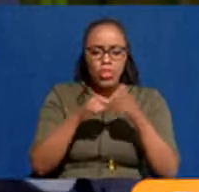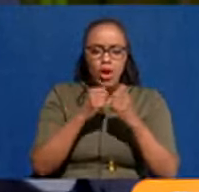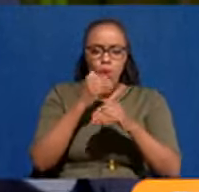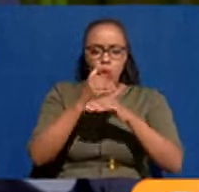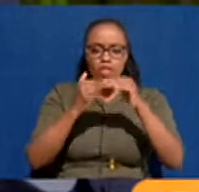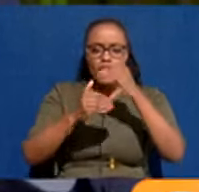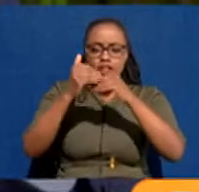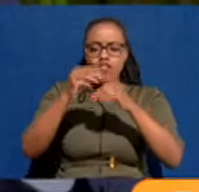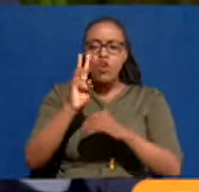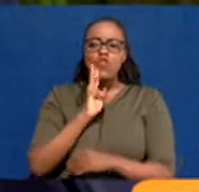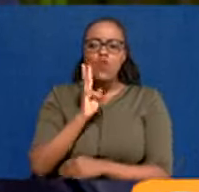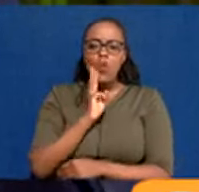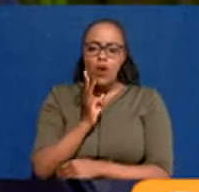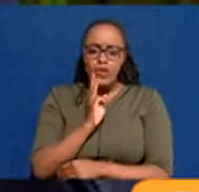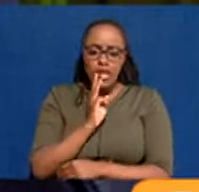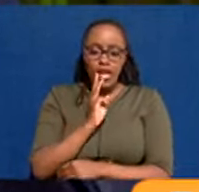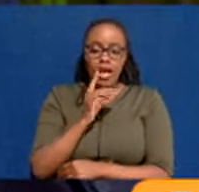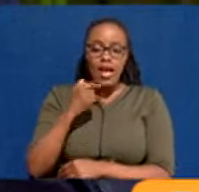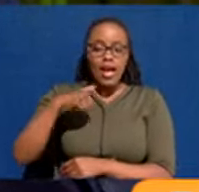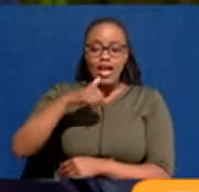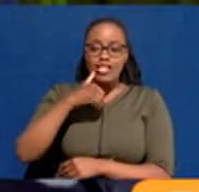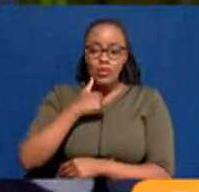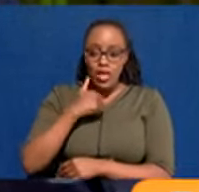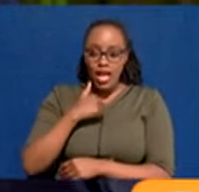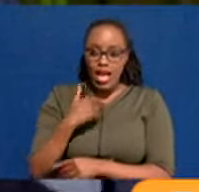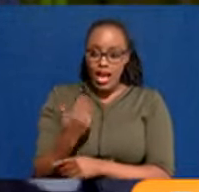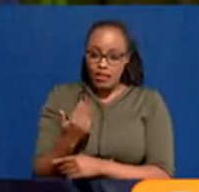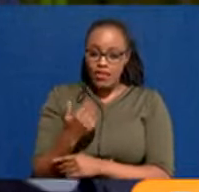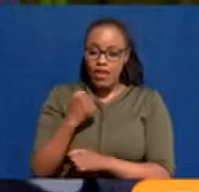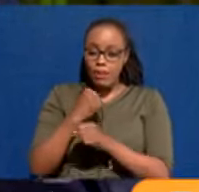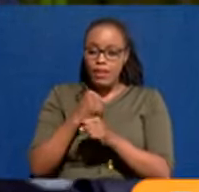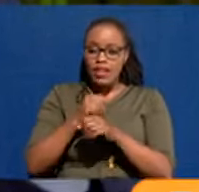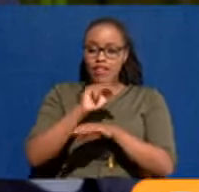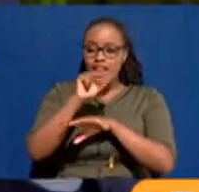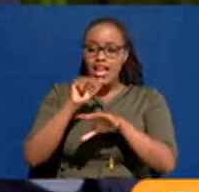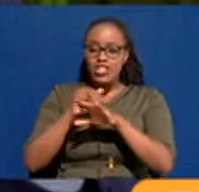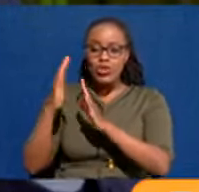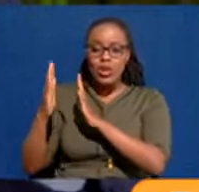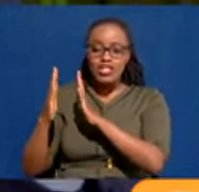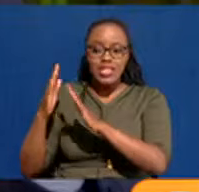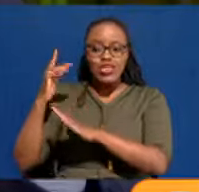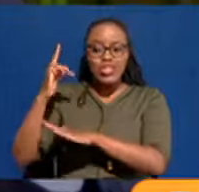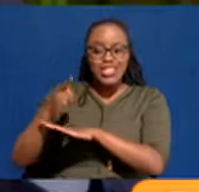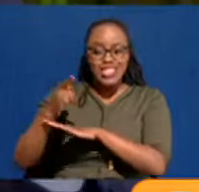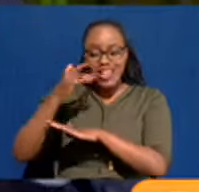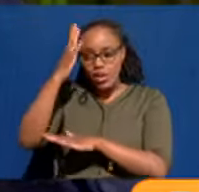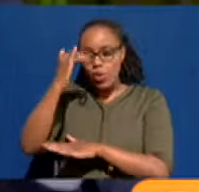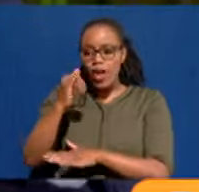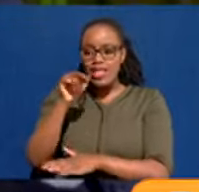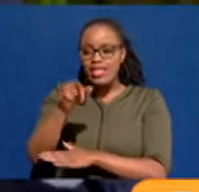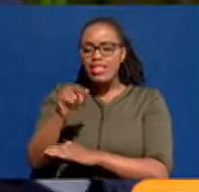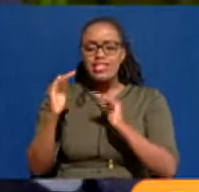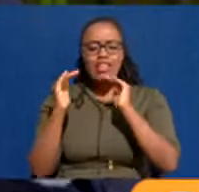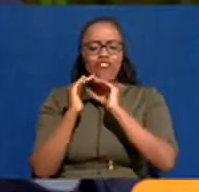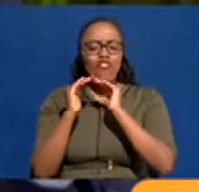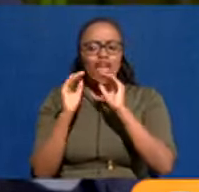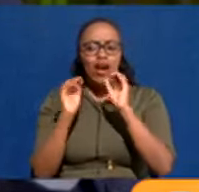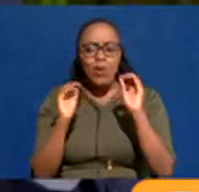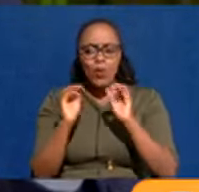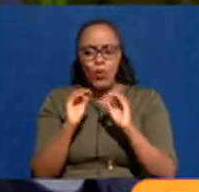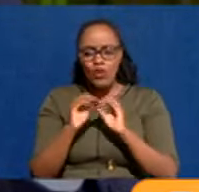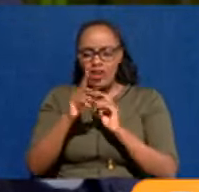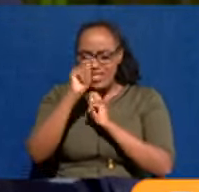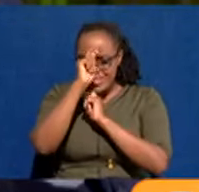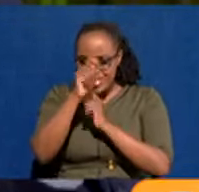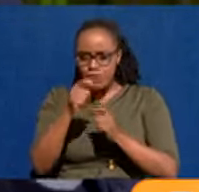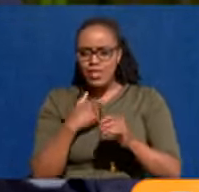of water, we have agreed that that will be taken as a national security threat. Because it is not fair, and there's no dignity,